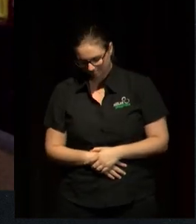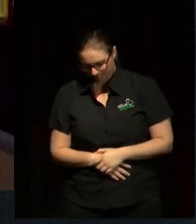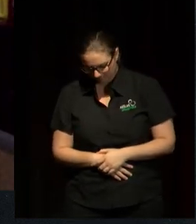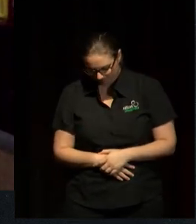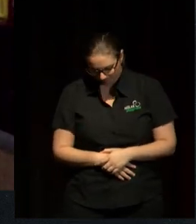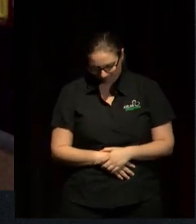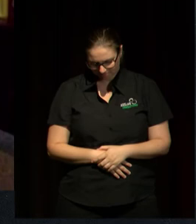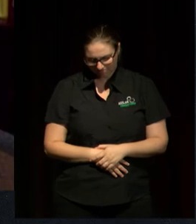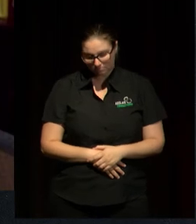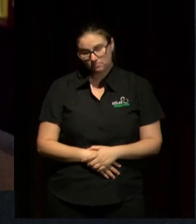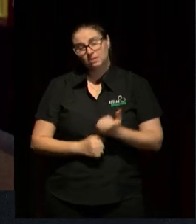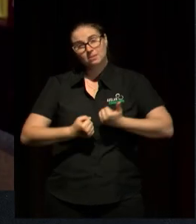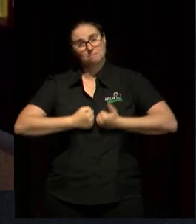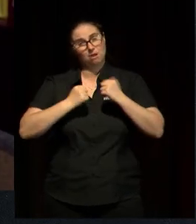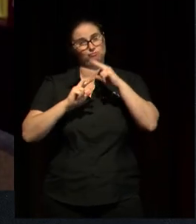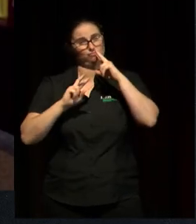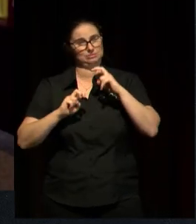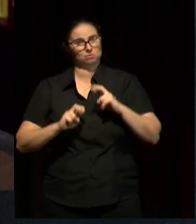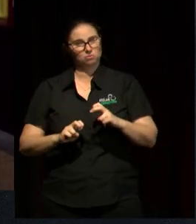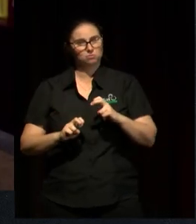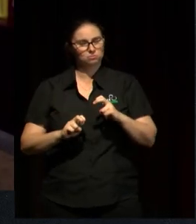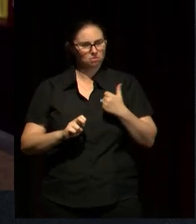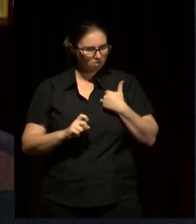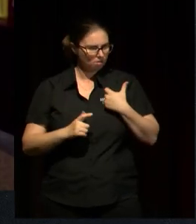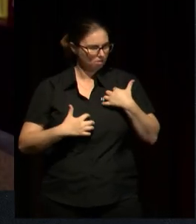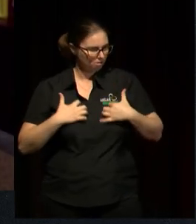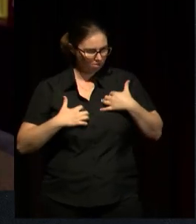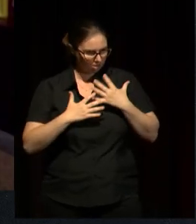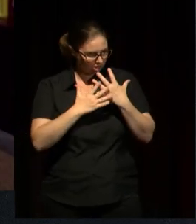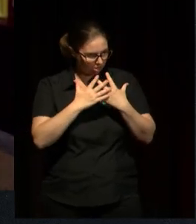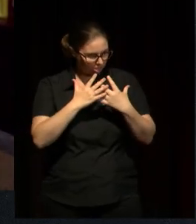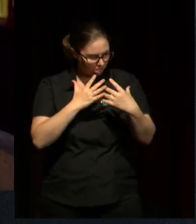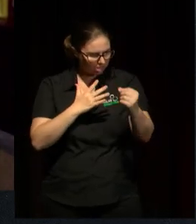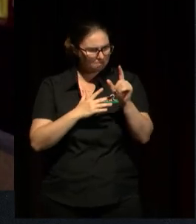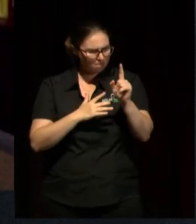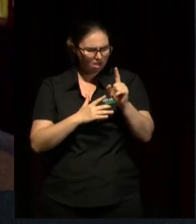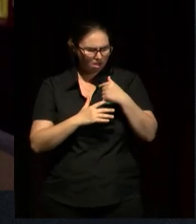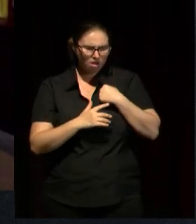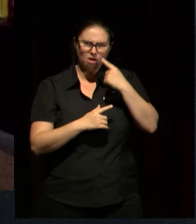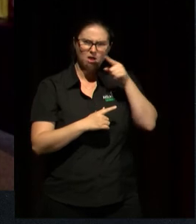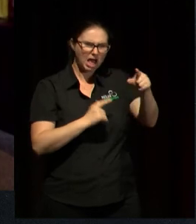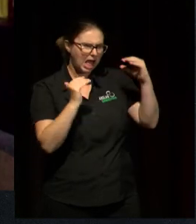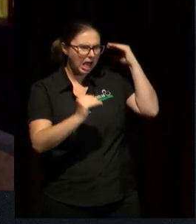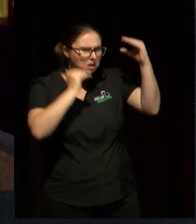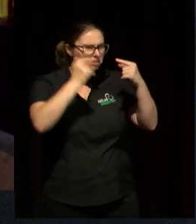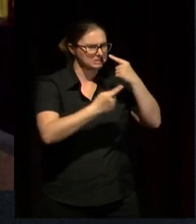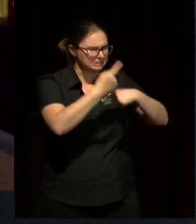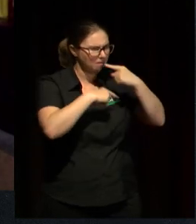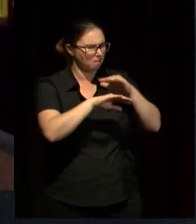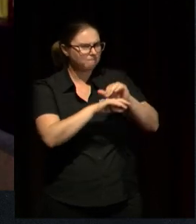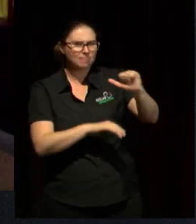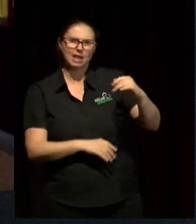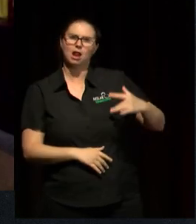in my research was, well, I've heard about a lot about children from adults. I want to hear more about children from children.